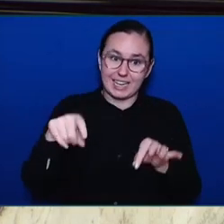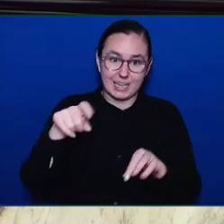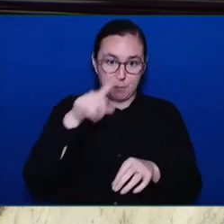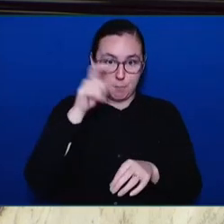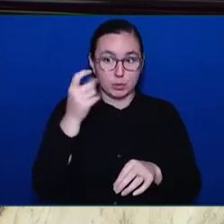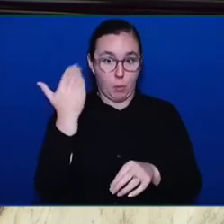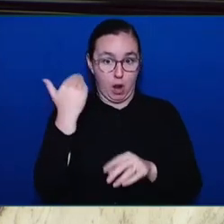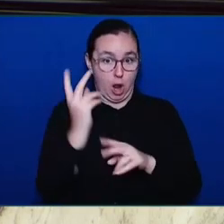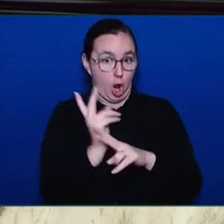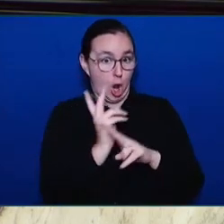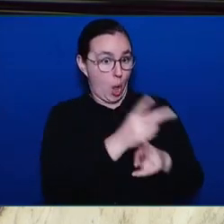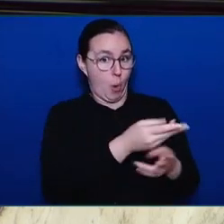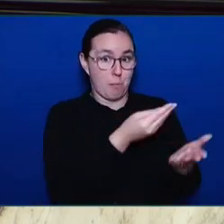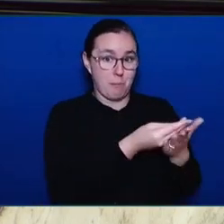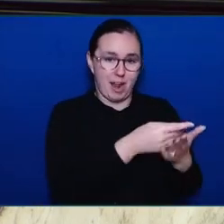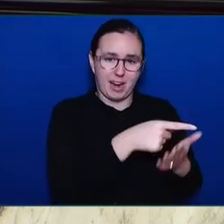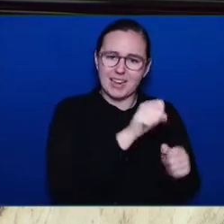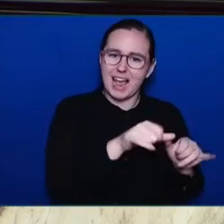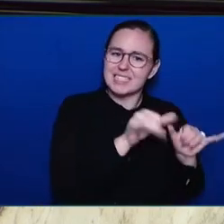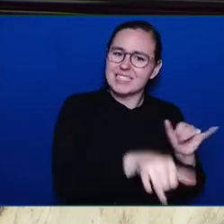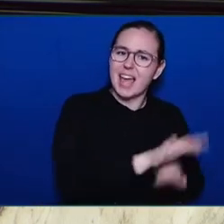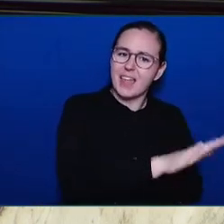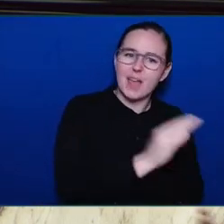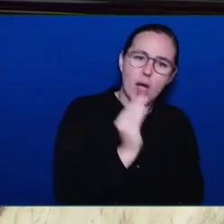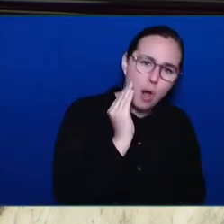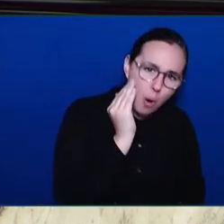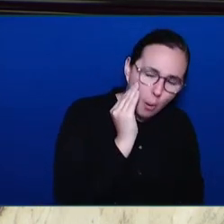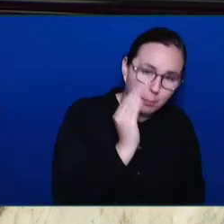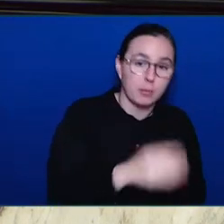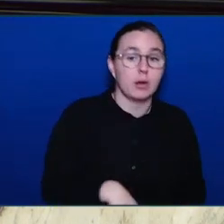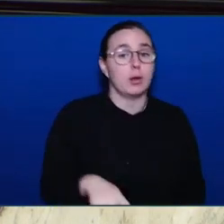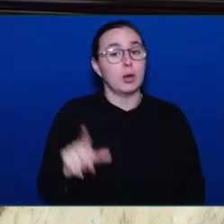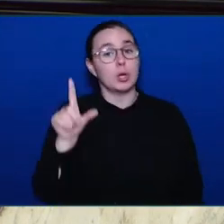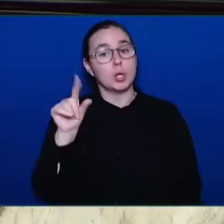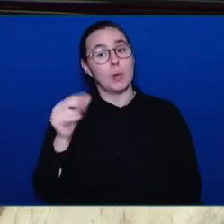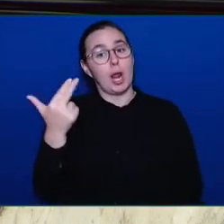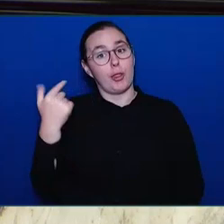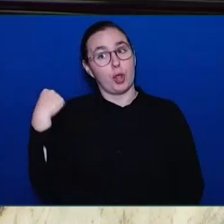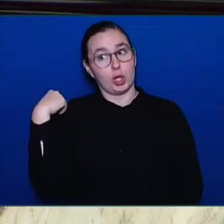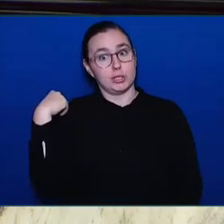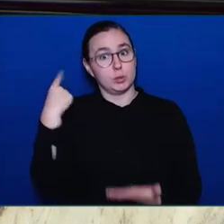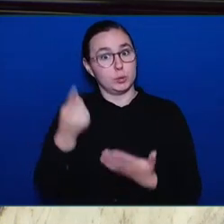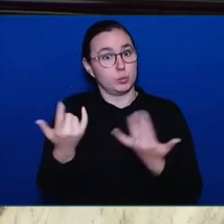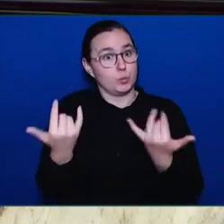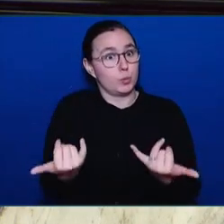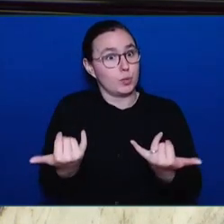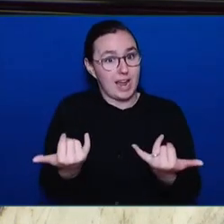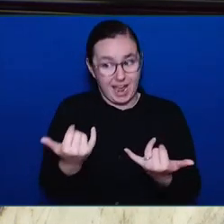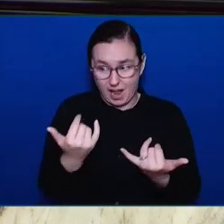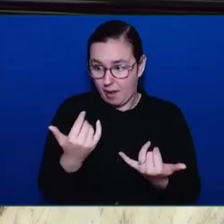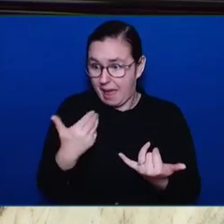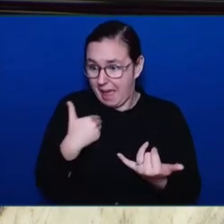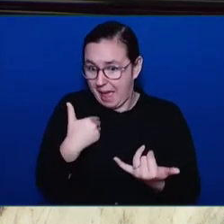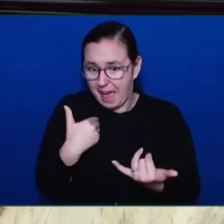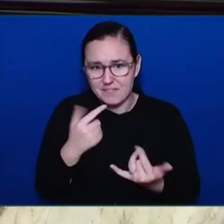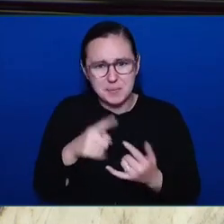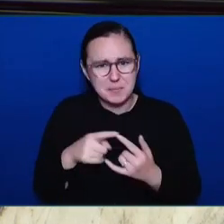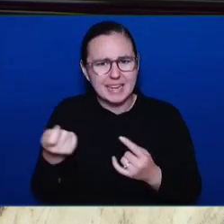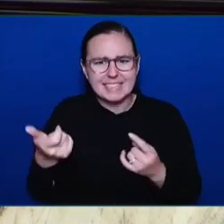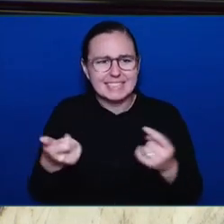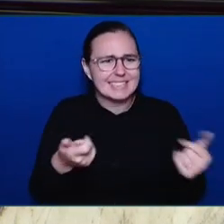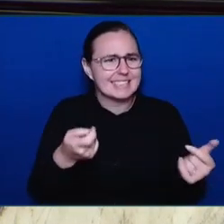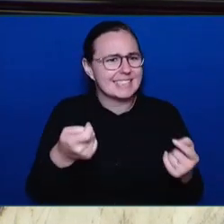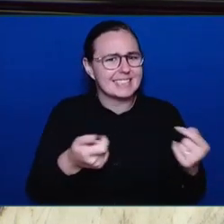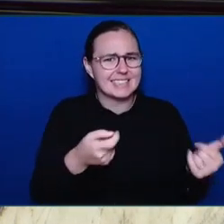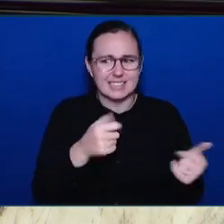But it wasn't enough for just Vancouver because we know there are these stories in all of our communities. You all know people. You've all heard from people come to your offices needing